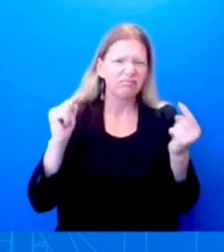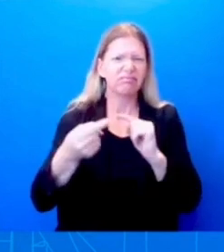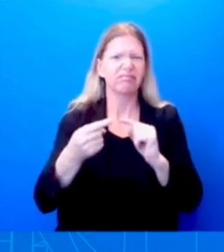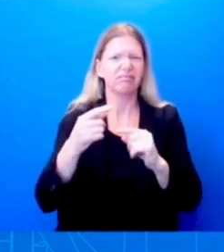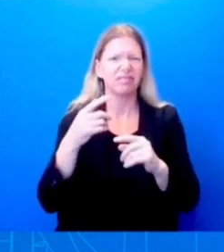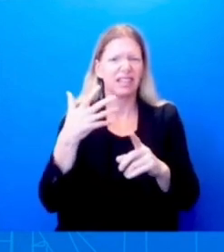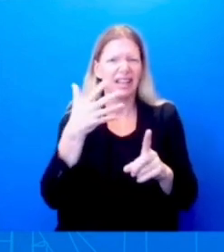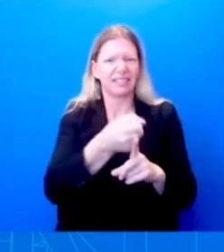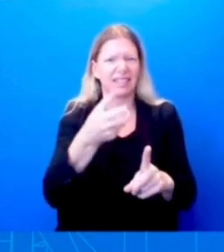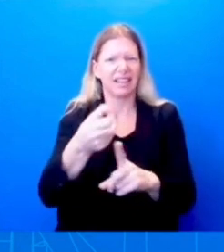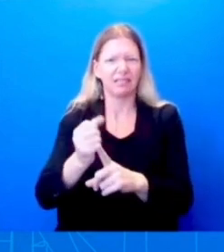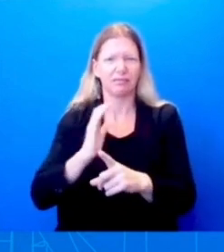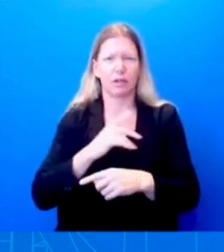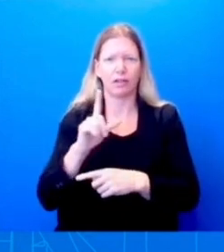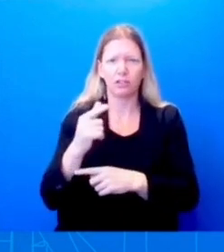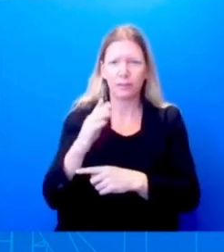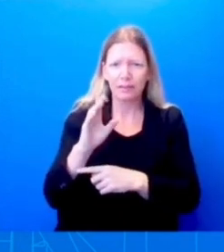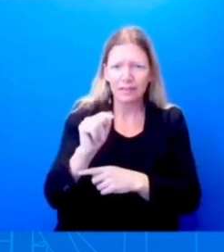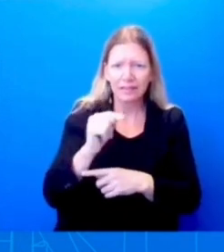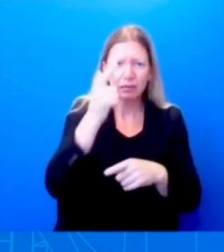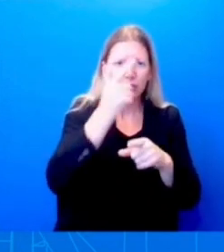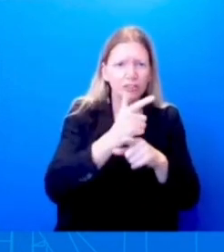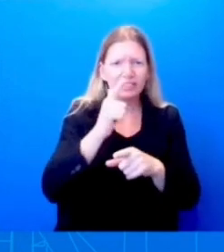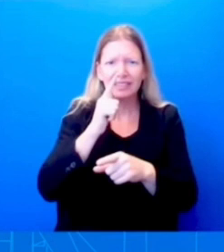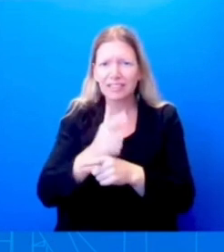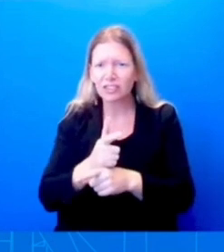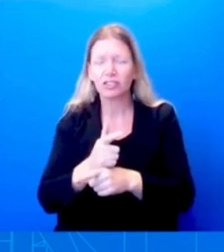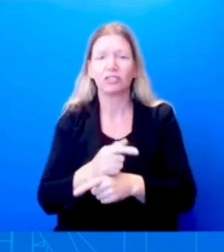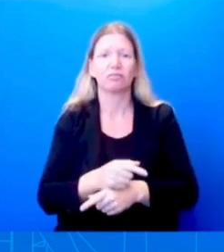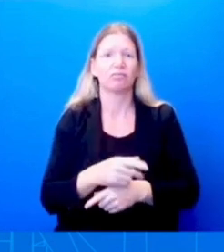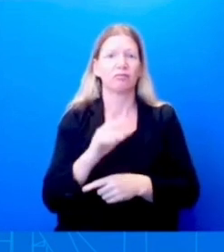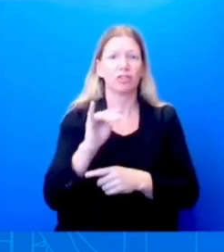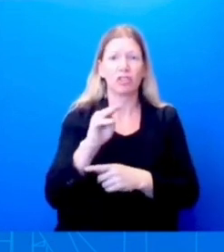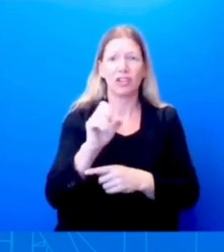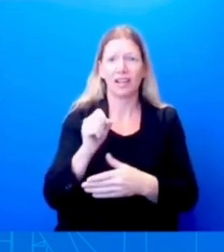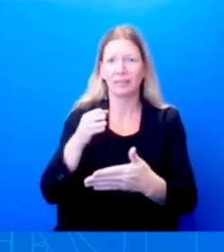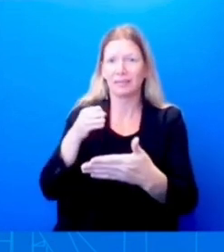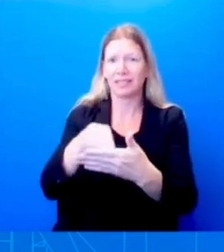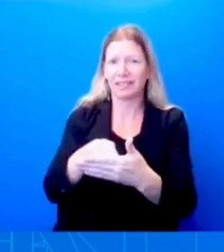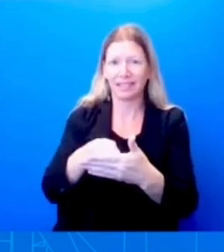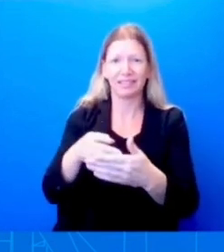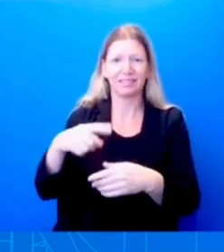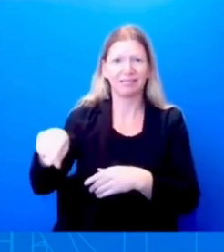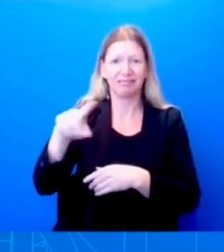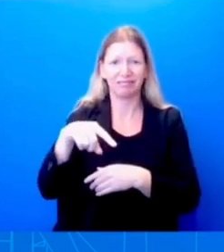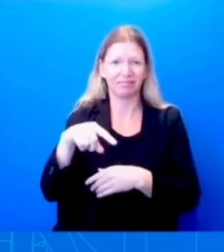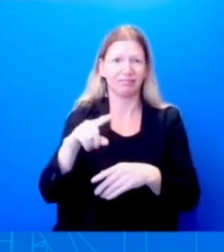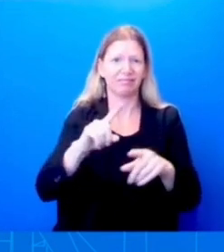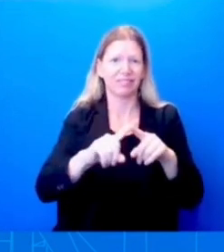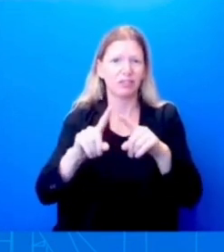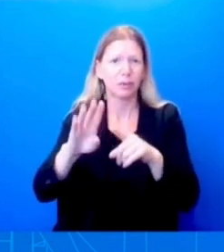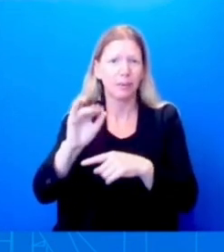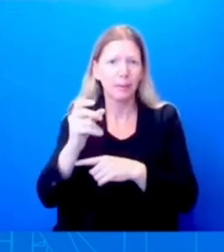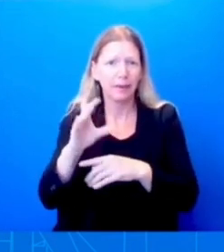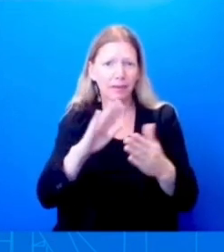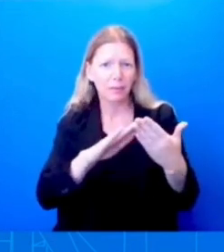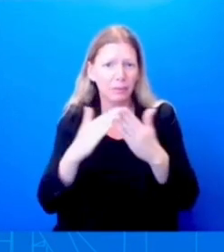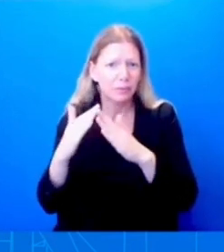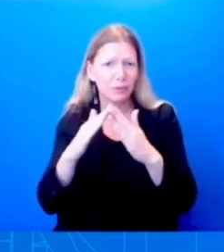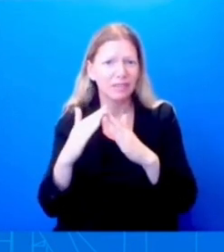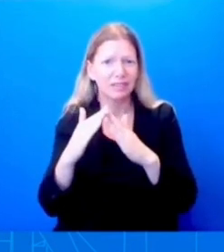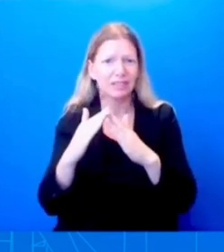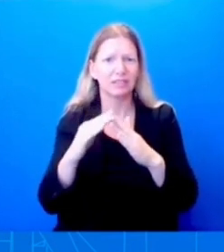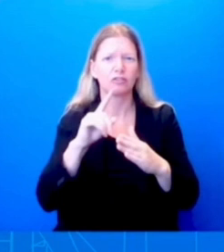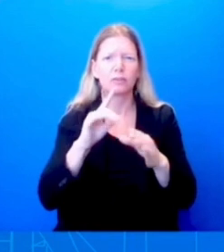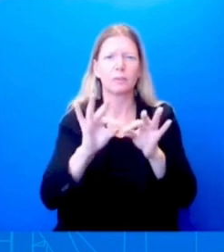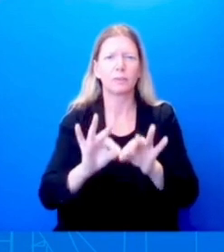community. That's why it's so important that we remain vigilant every single day from all aspects of the